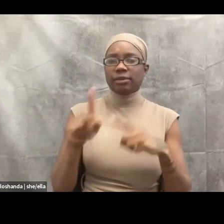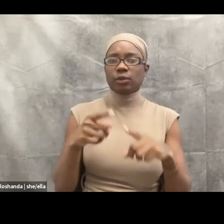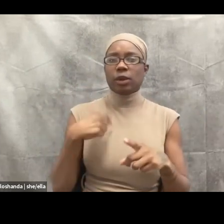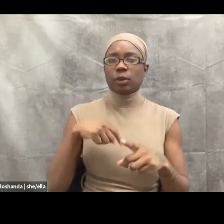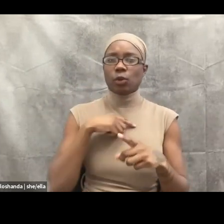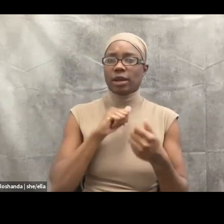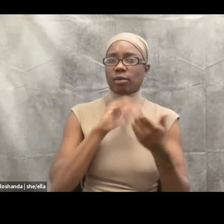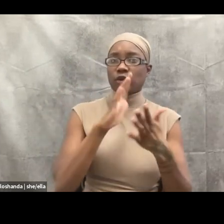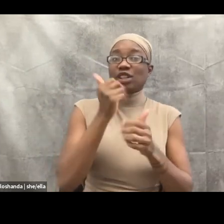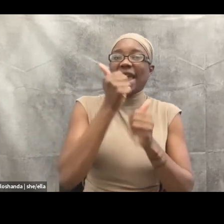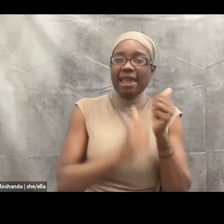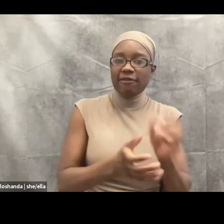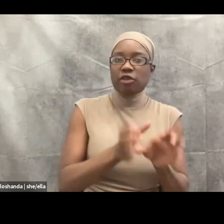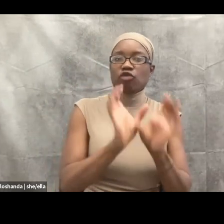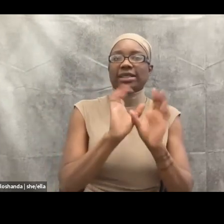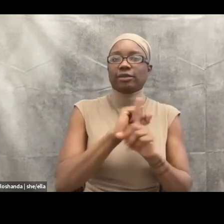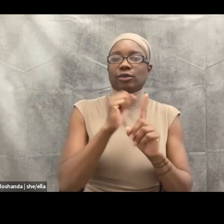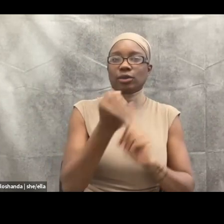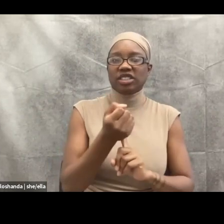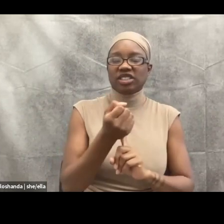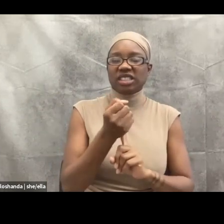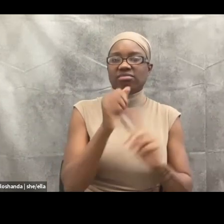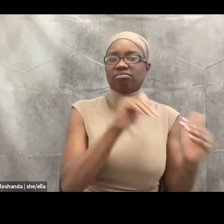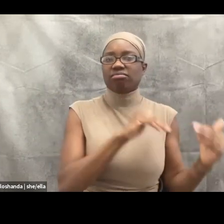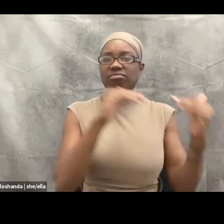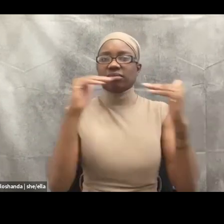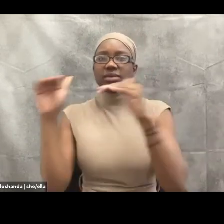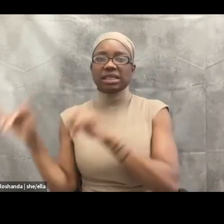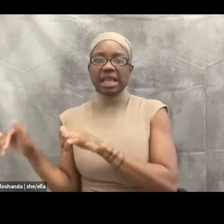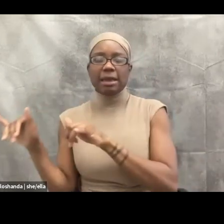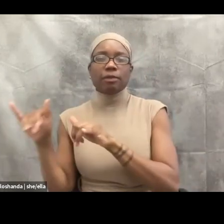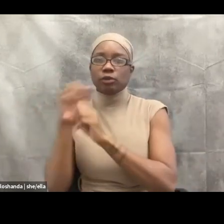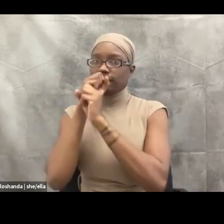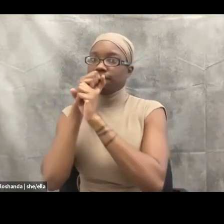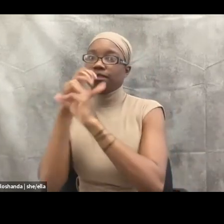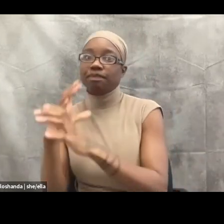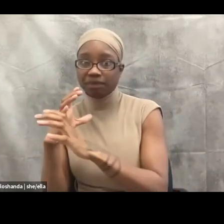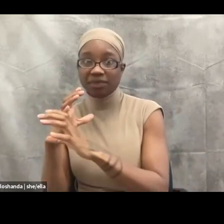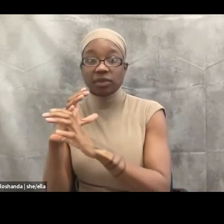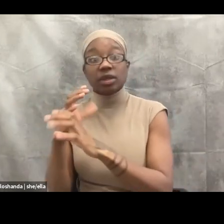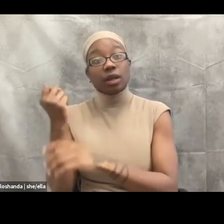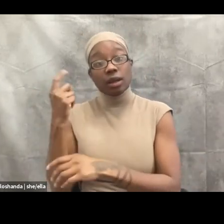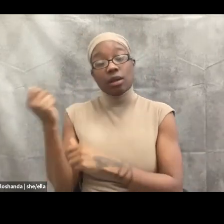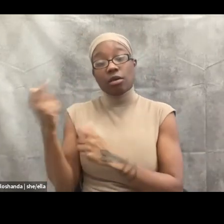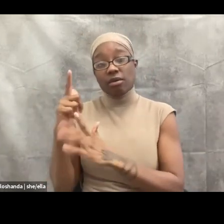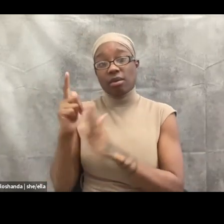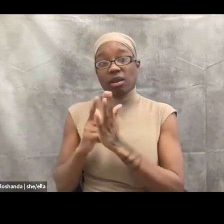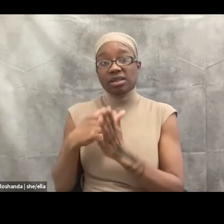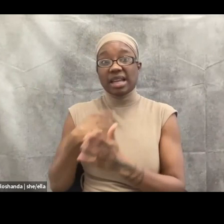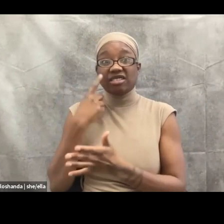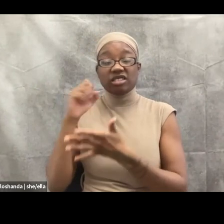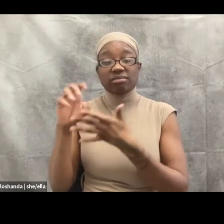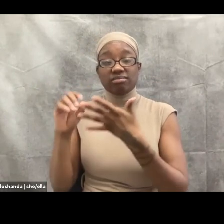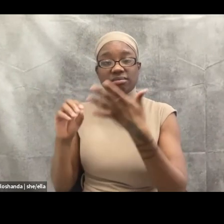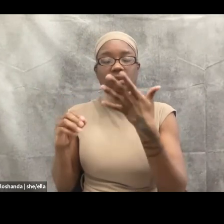of crisis as if it meets the standard to violate confidentiality, which is what all these laws allow us to do. They allow us to violate